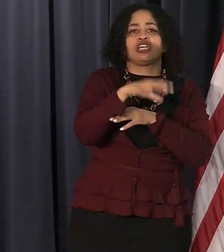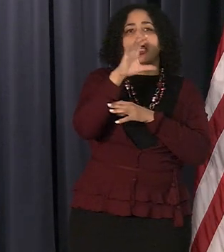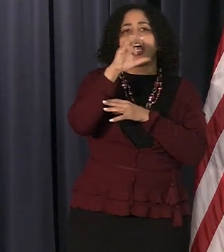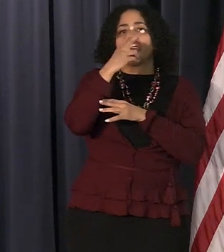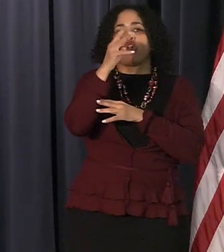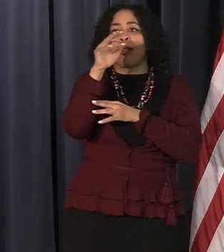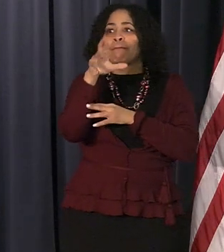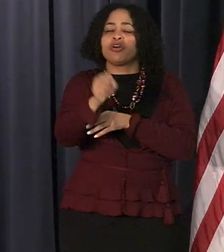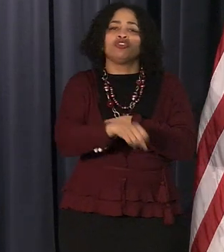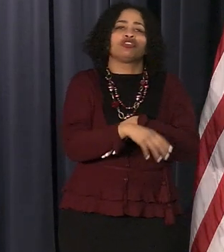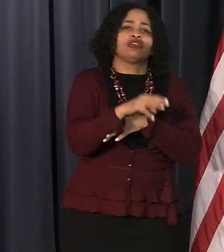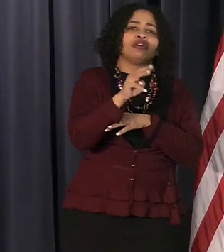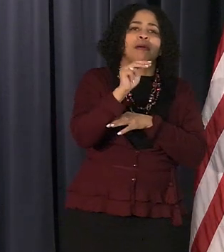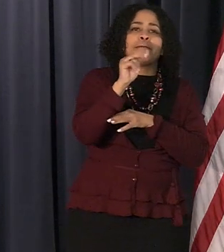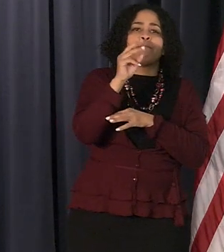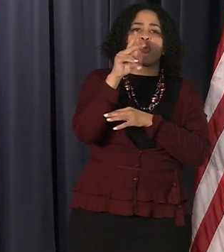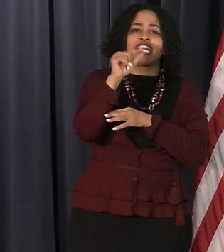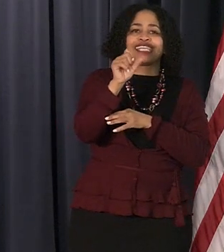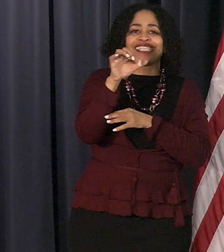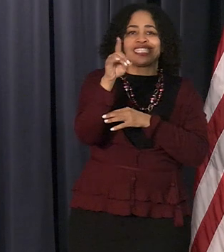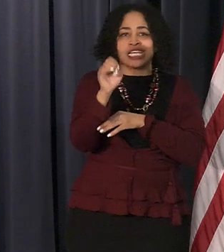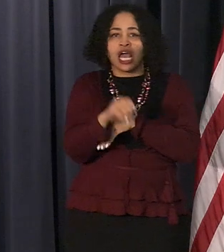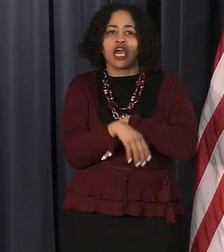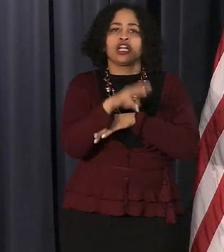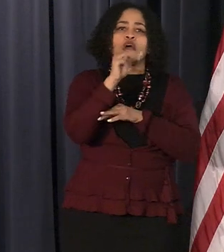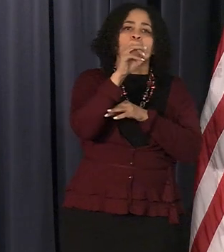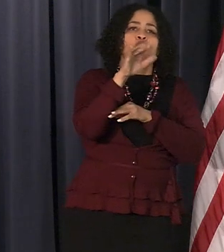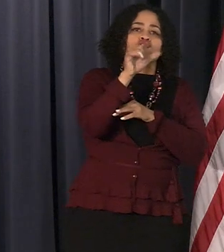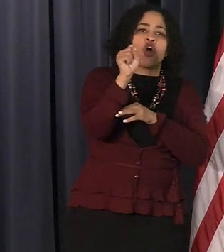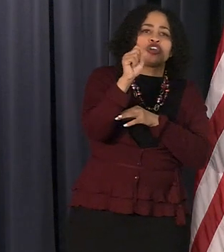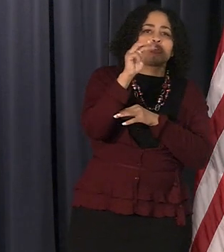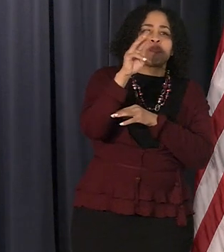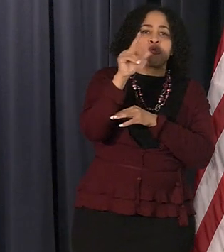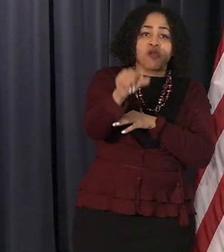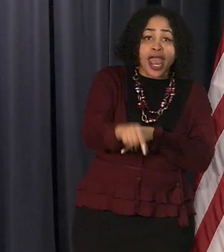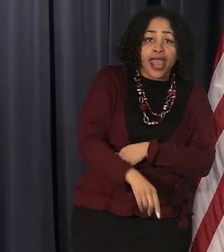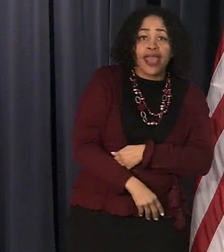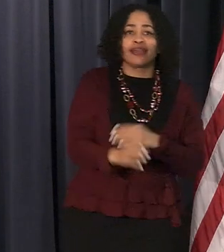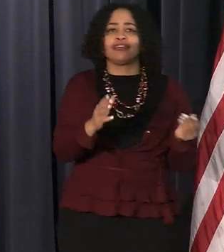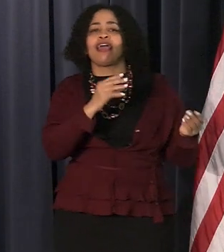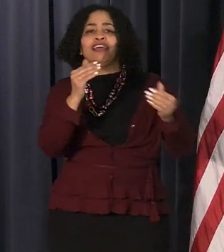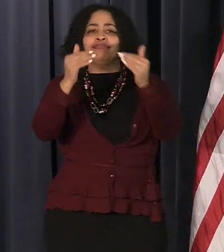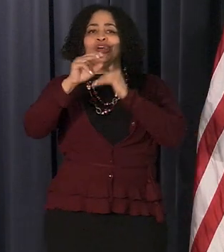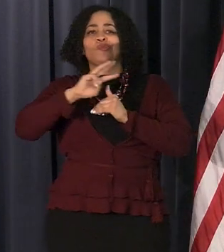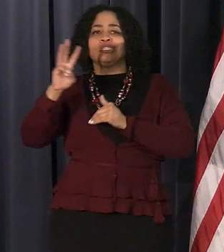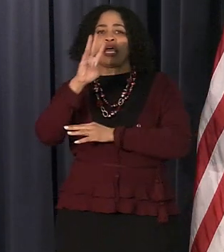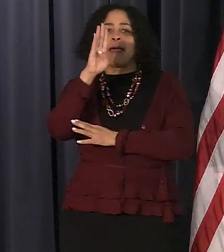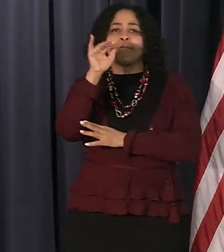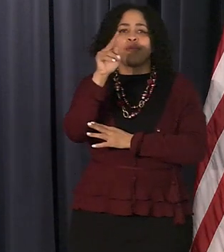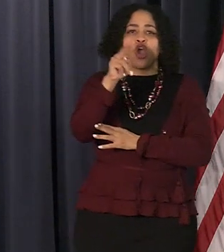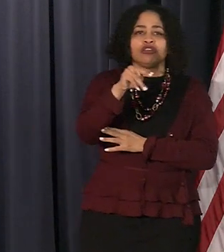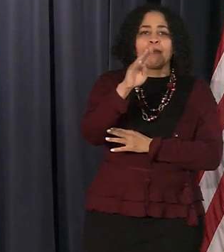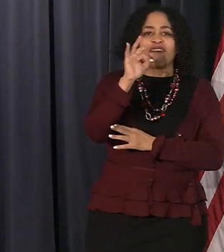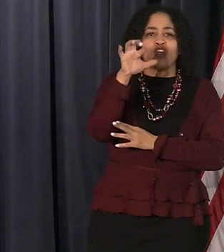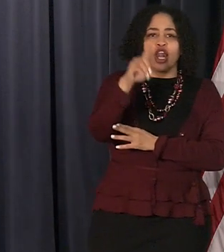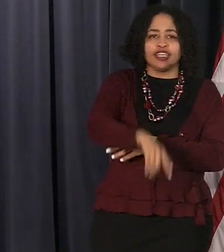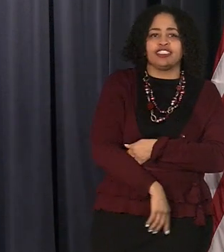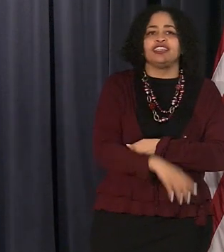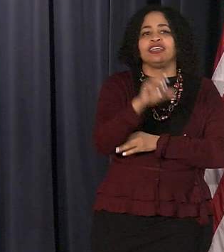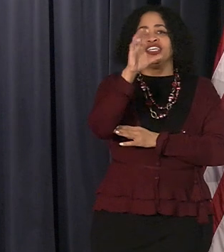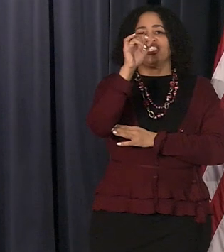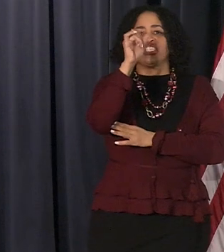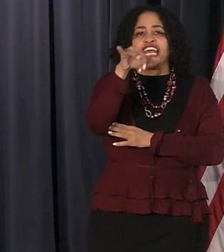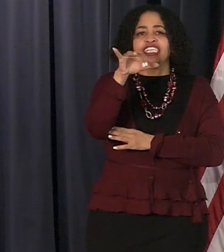and on the west side barton mcfarland chancy condon garden view and warrendale if you had your neighborhood had